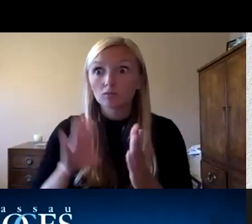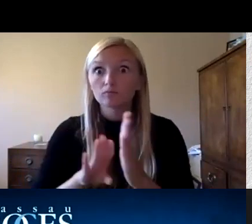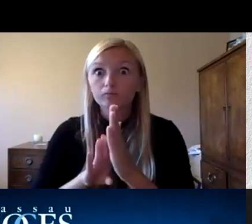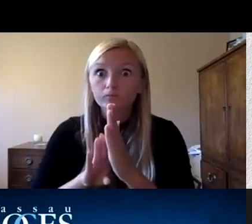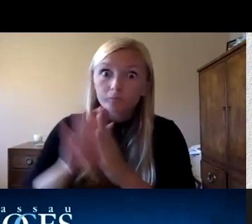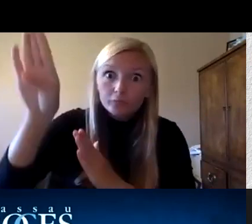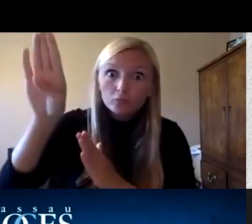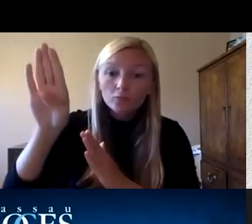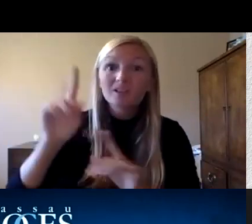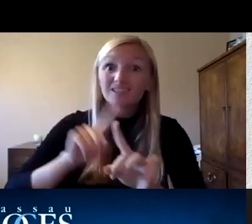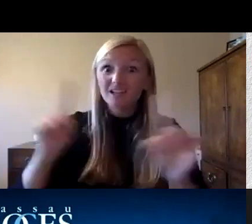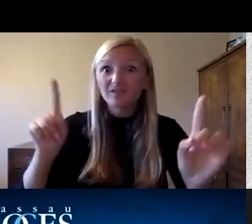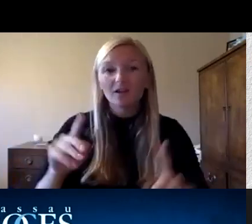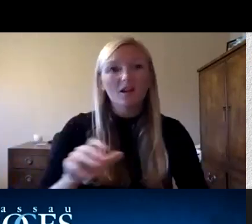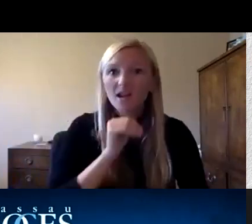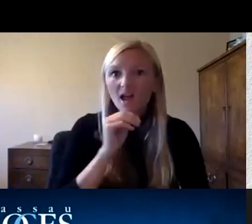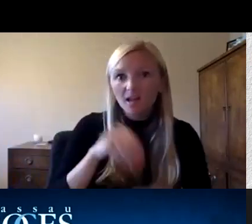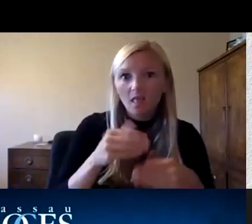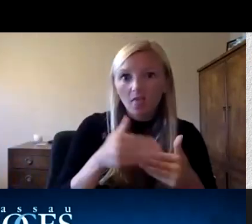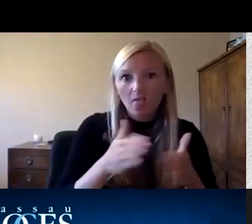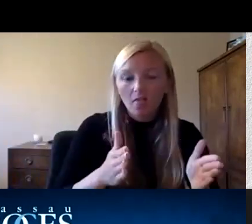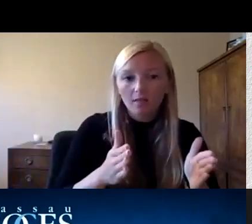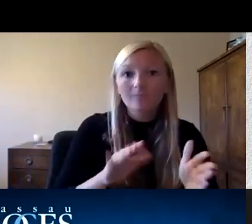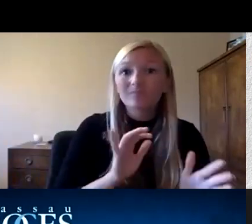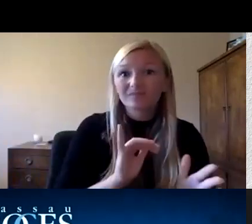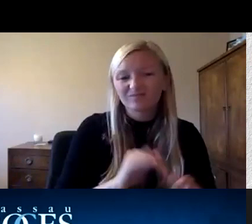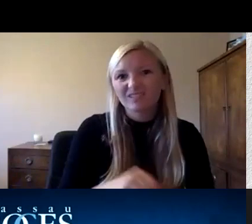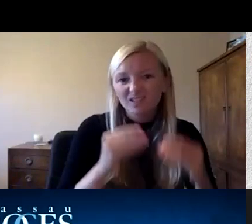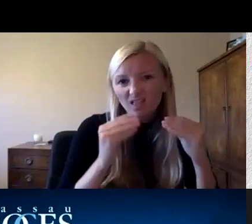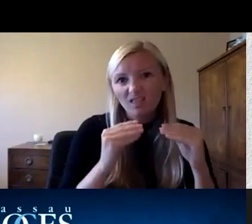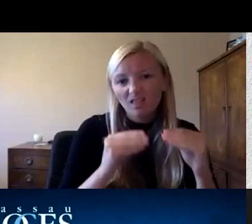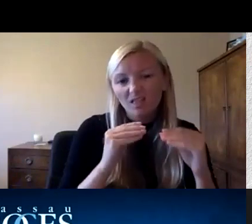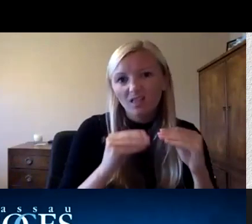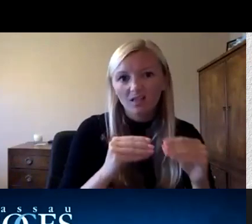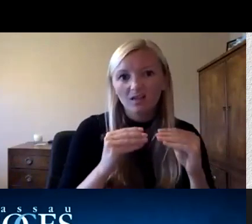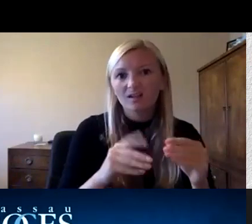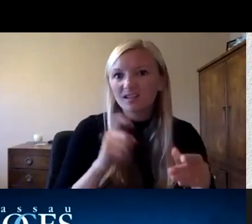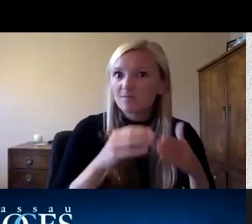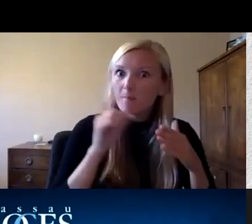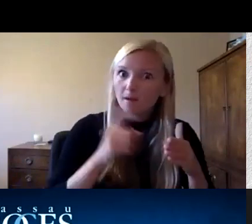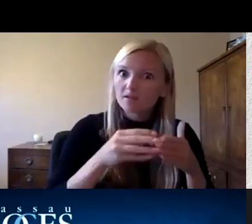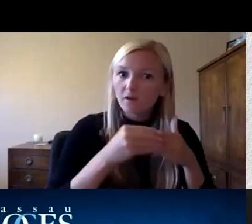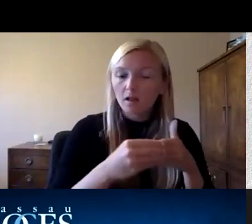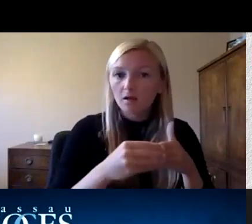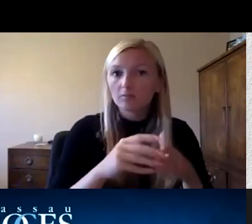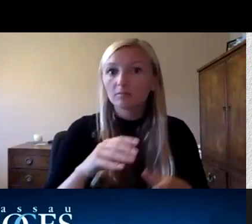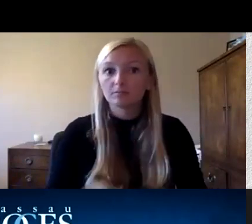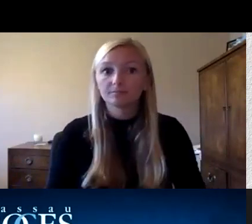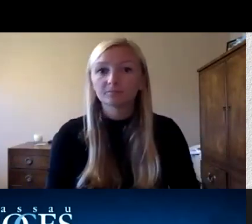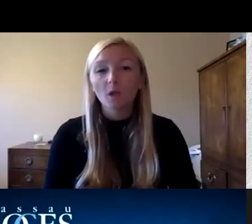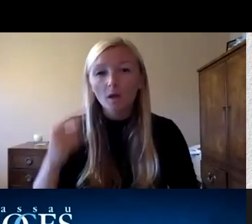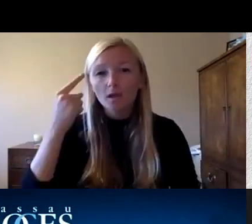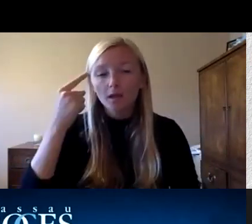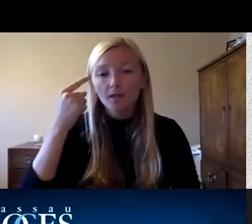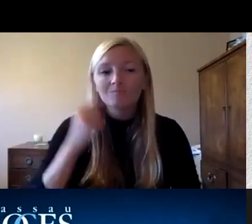different rather than putting them in a box and saying this is the way you need to learn and you need to follow this curriculum so i think we just need to do